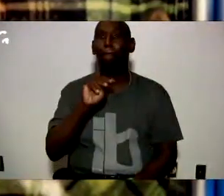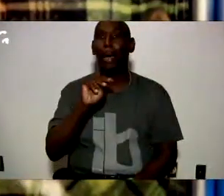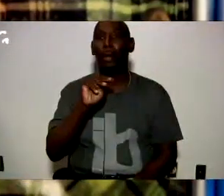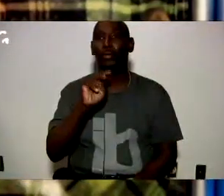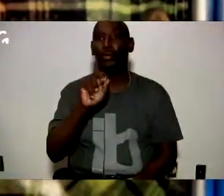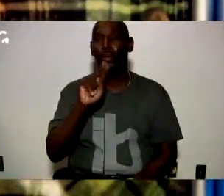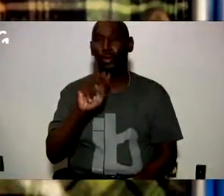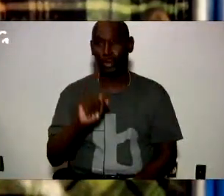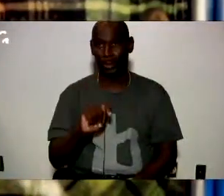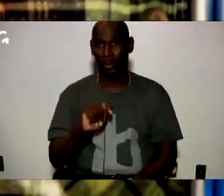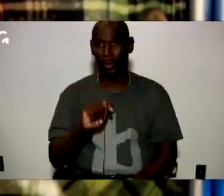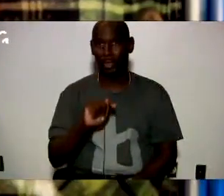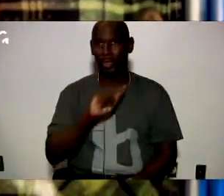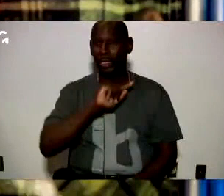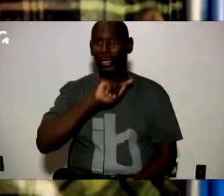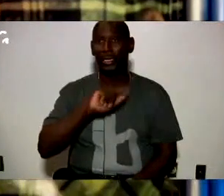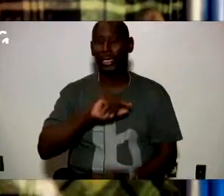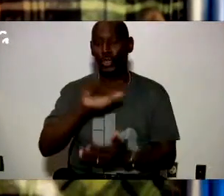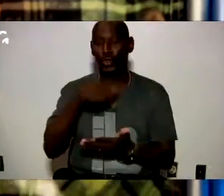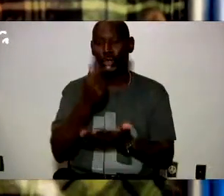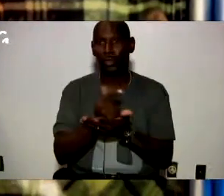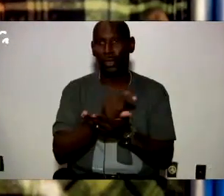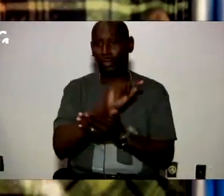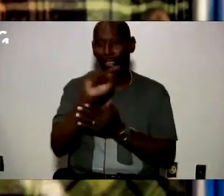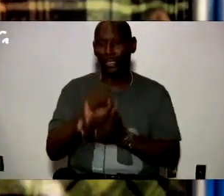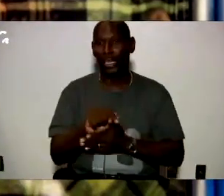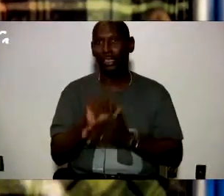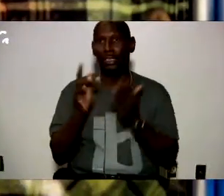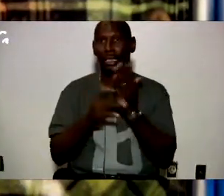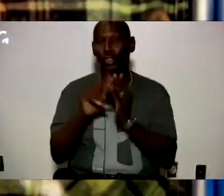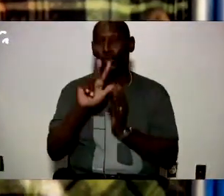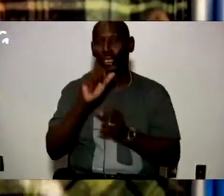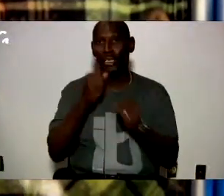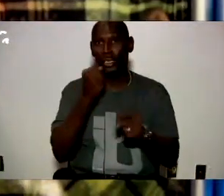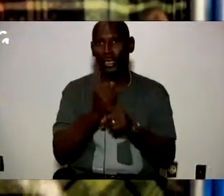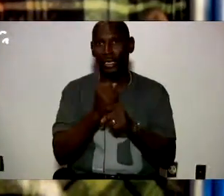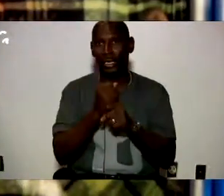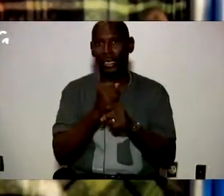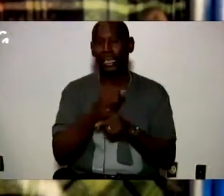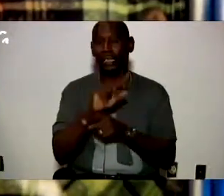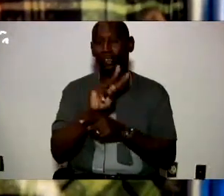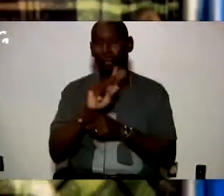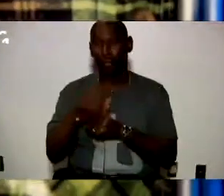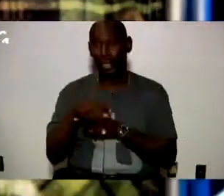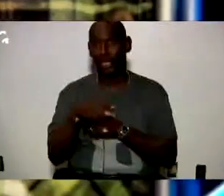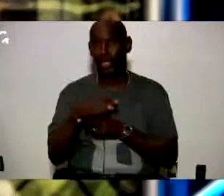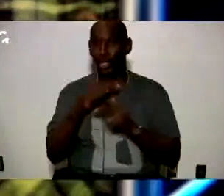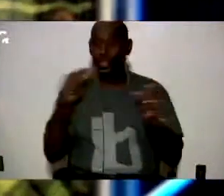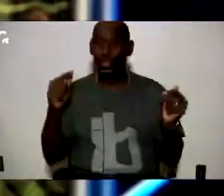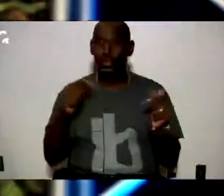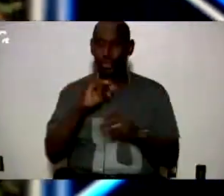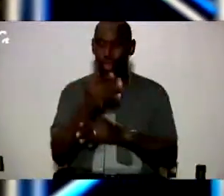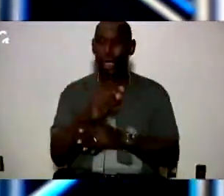Rosemont. He went off. He graduated from Texas Tech in three years. And he has a, he's a vice president and a big job in Atlanta,